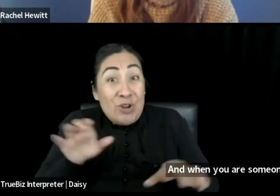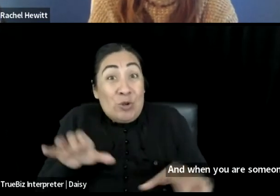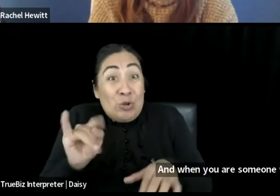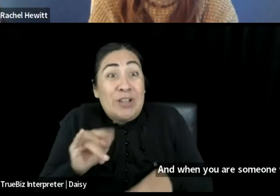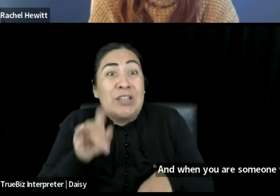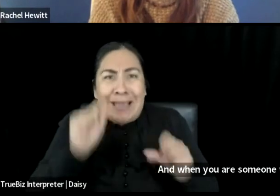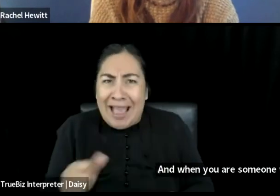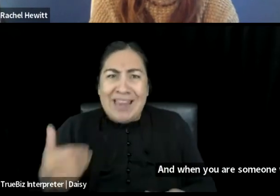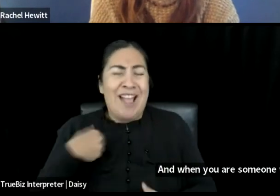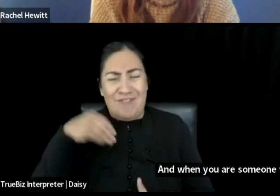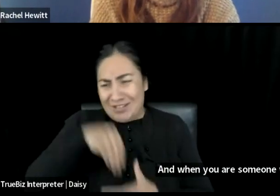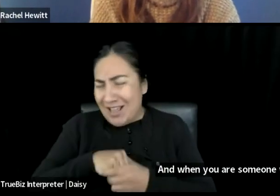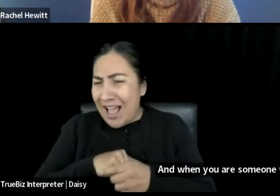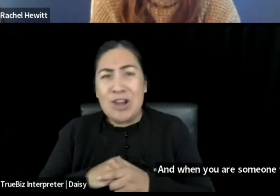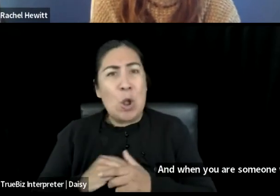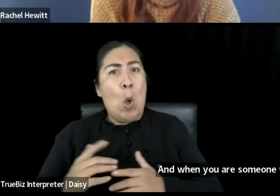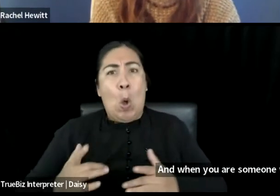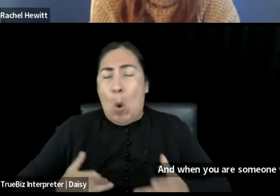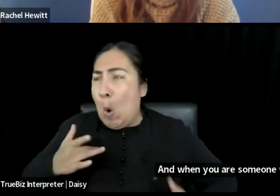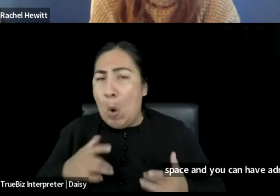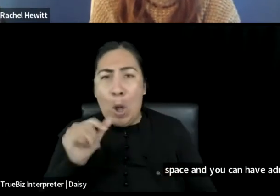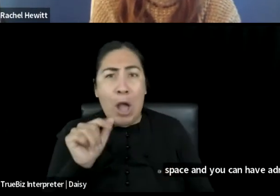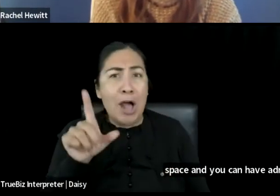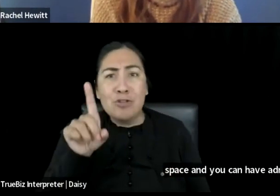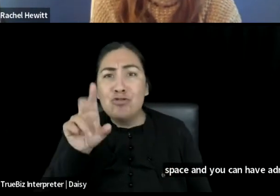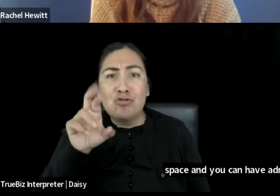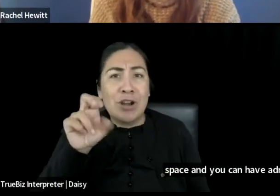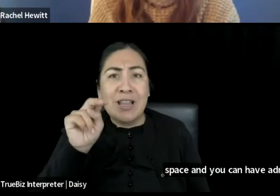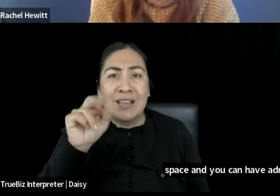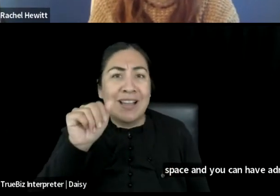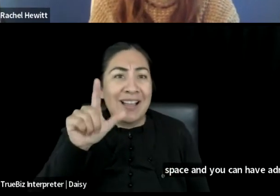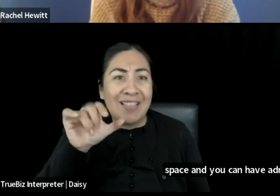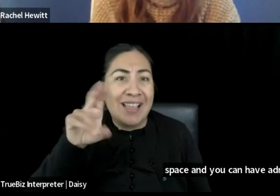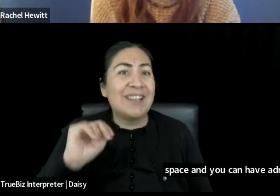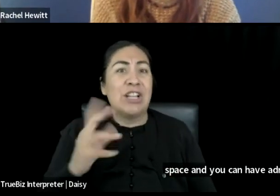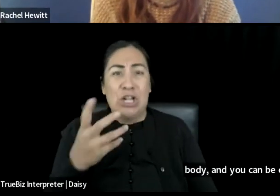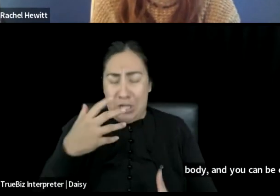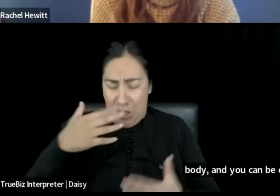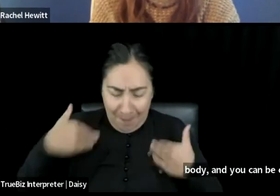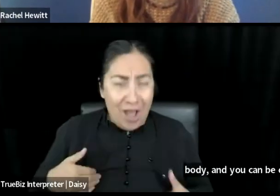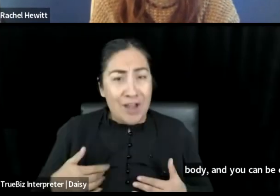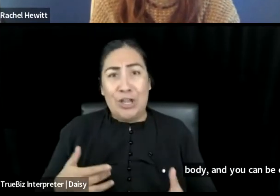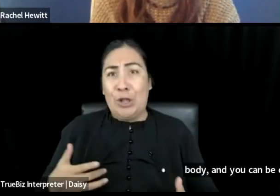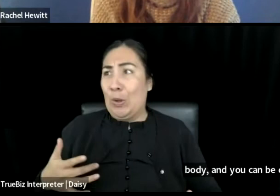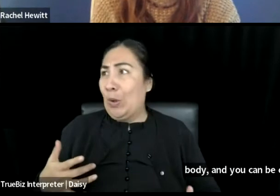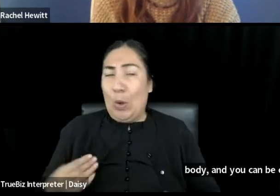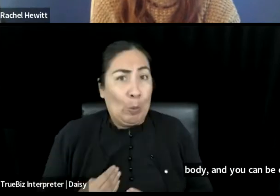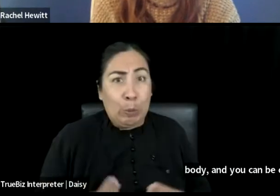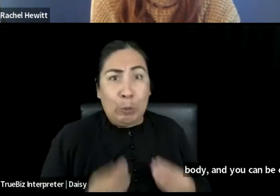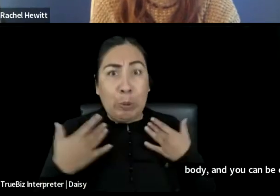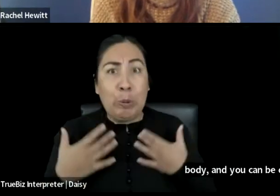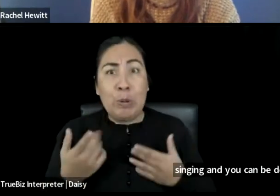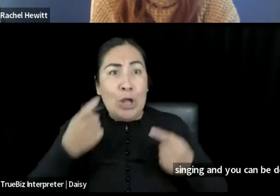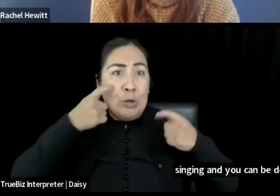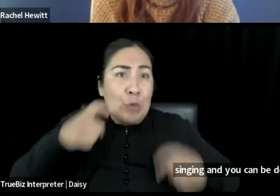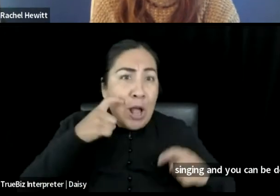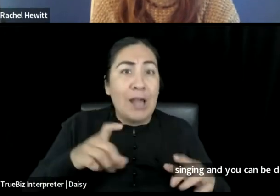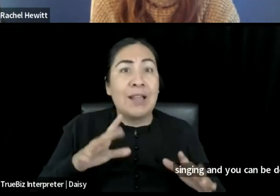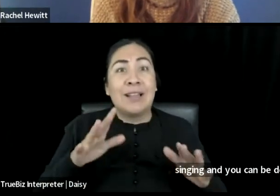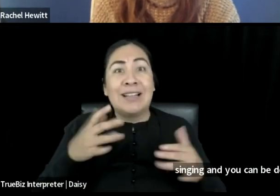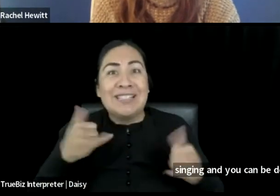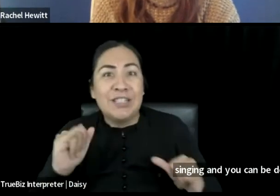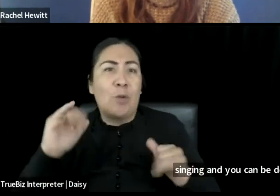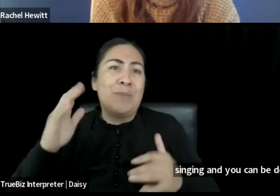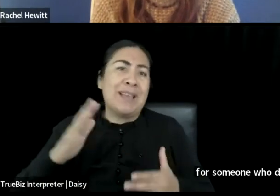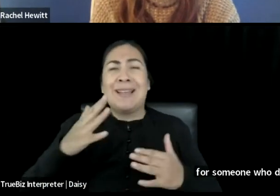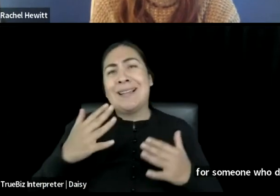coursing through your body and you can be crying and you can still be singing and you can be doing all of these hard things for someone who doesn't know what that experience